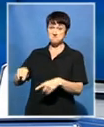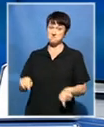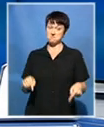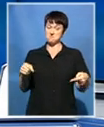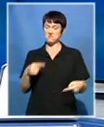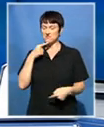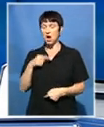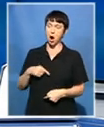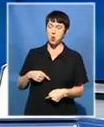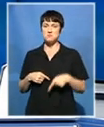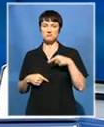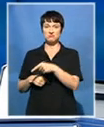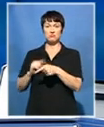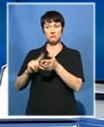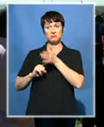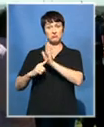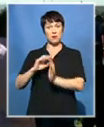to pronounce on a mayoral candidate.